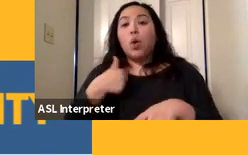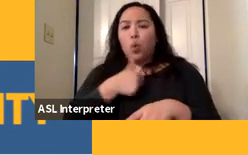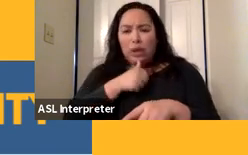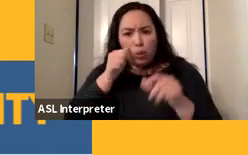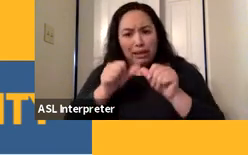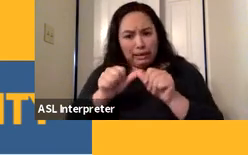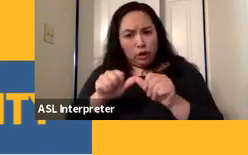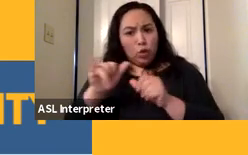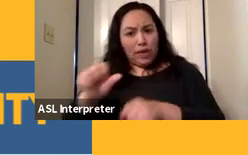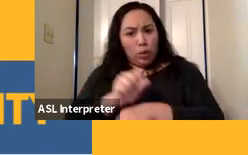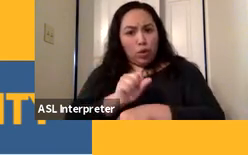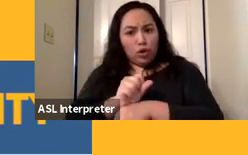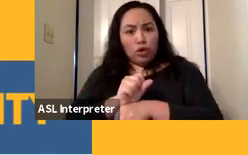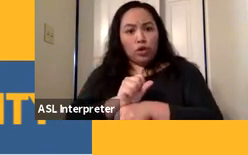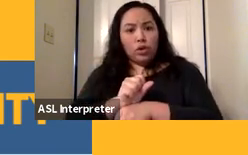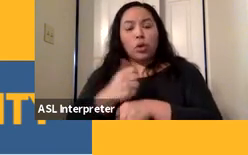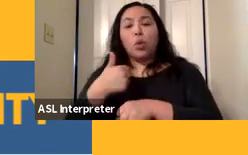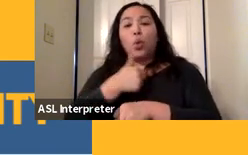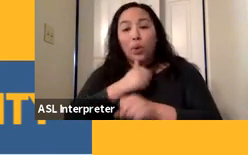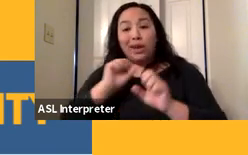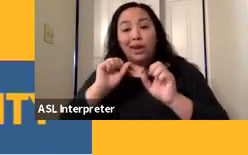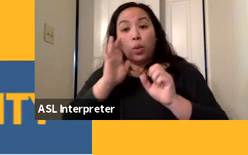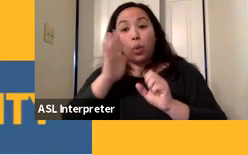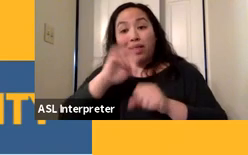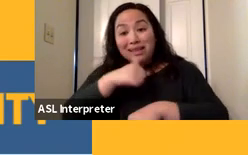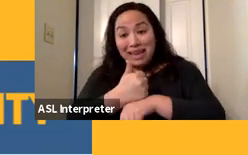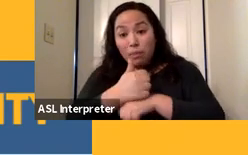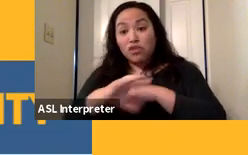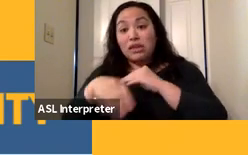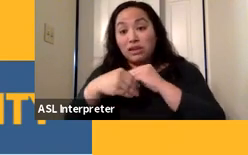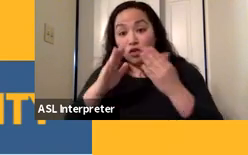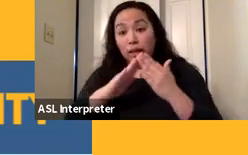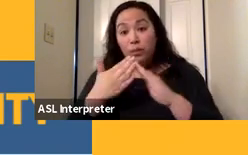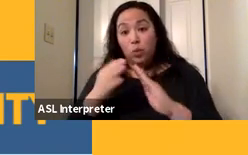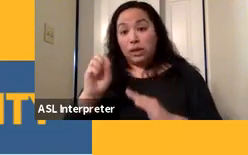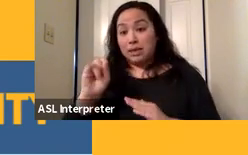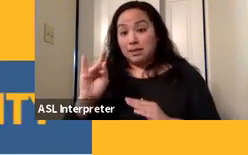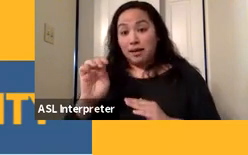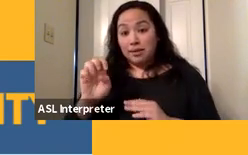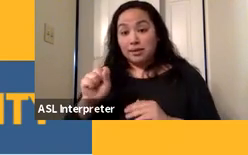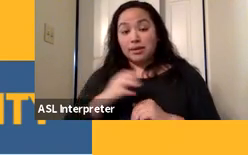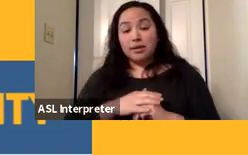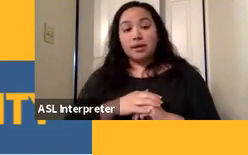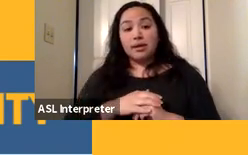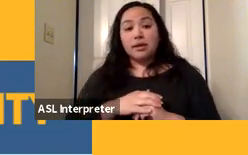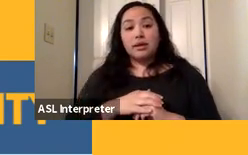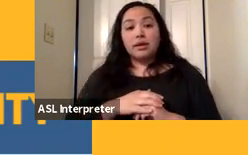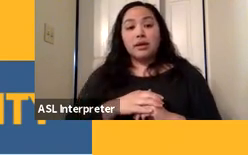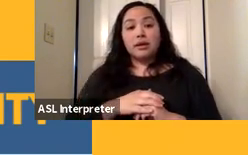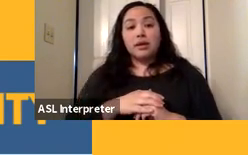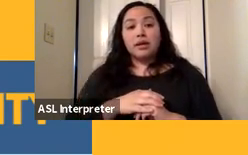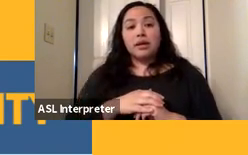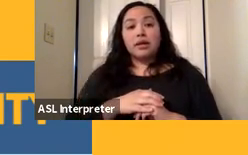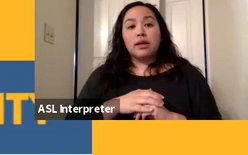through establishing additional community sites. The Deep East Oakland site should be